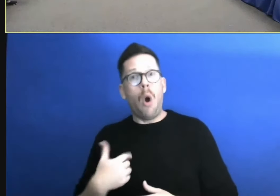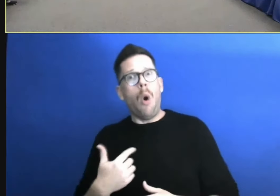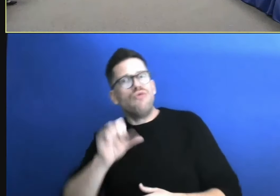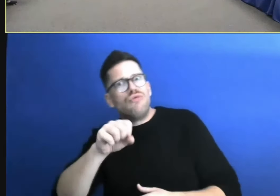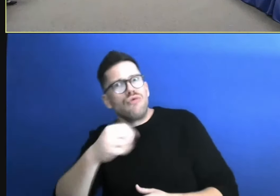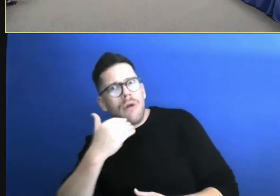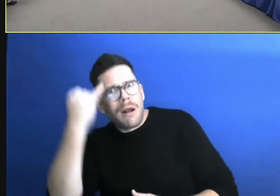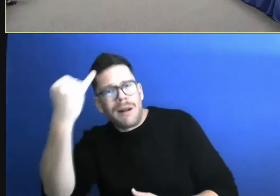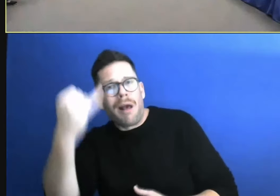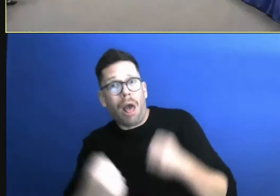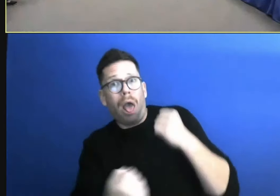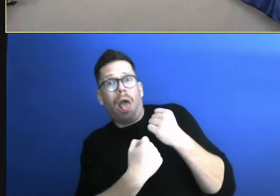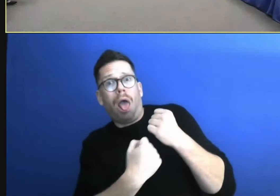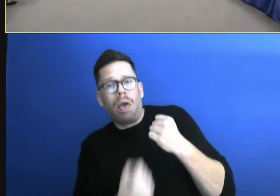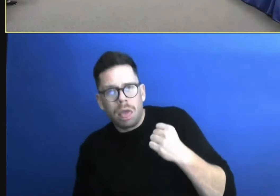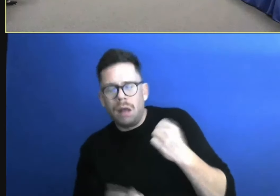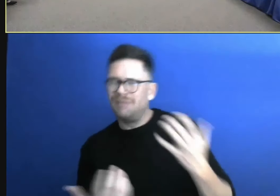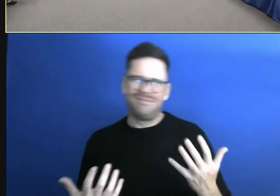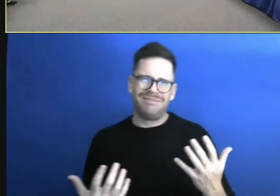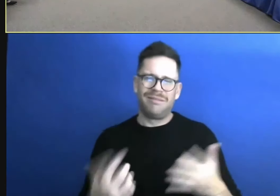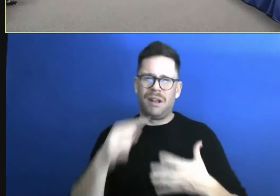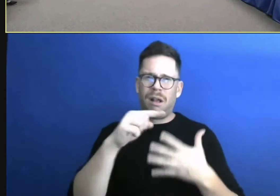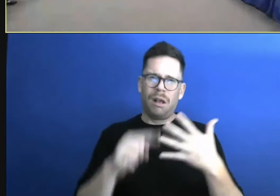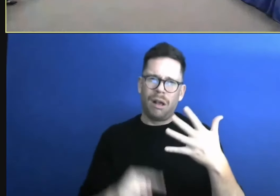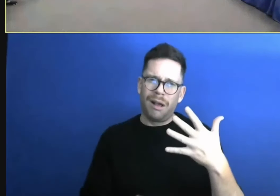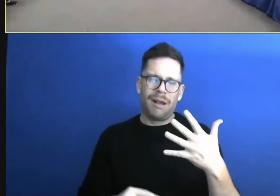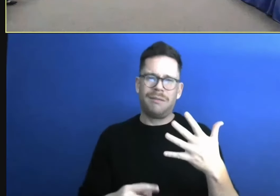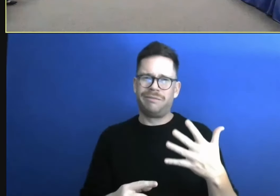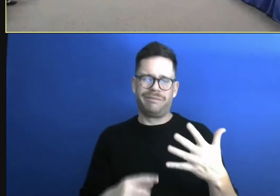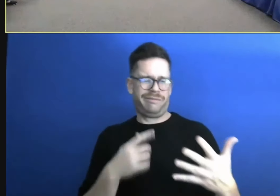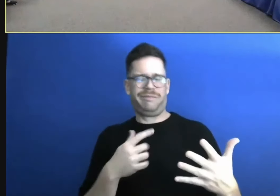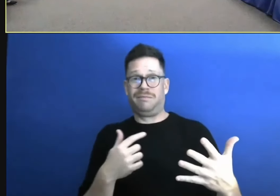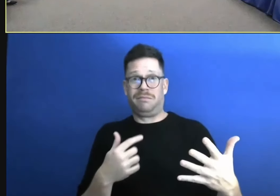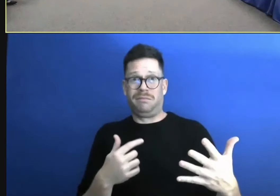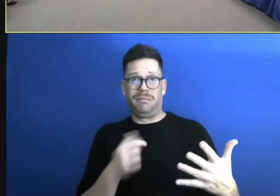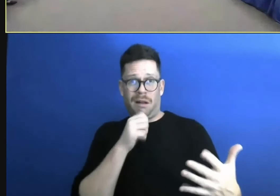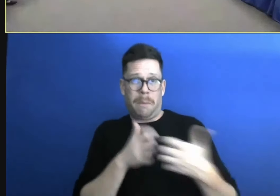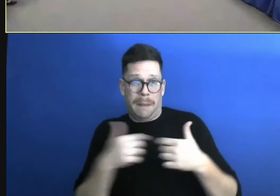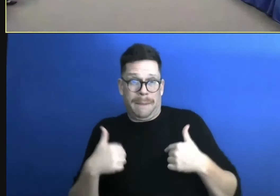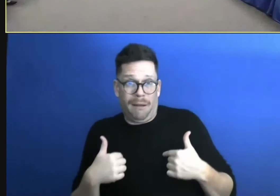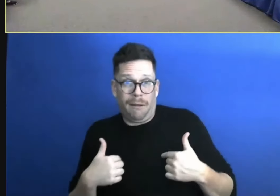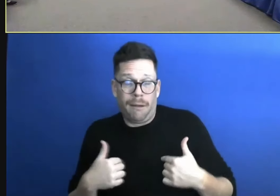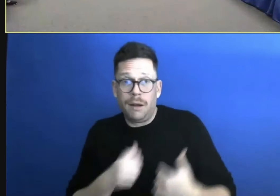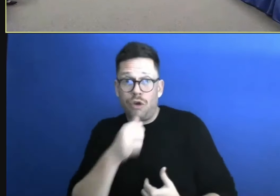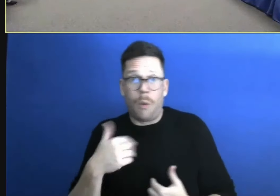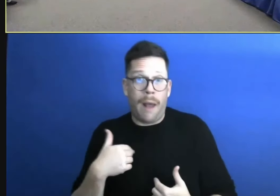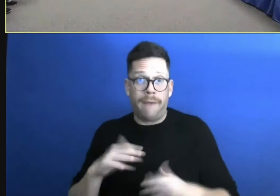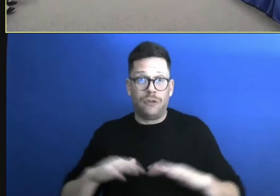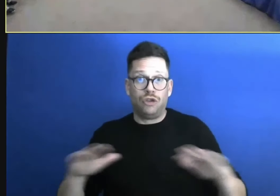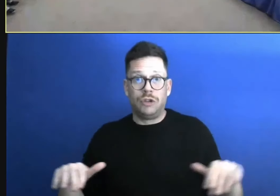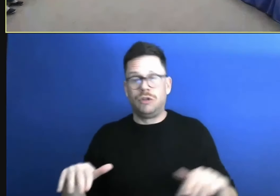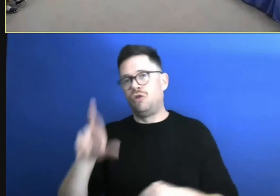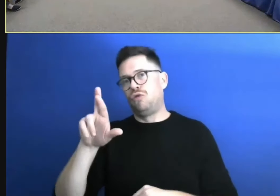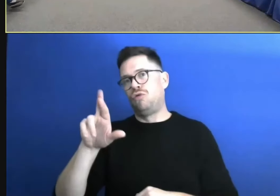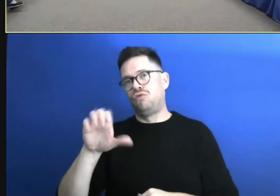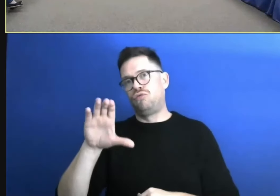And I mean, a lot of these, again, I, I don't have kids at recess age. Um, you know, I'll, I'll reserve my opinion on, on